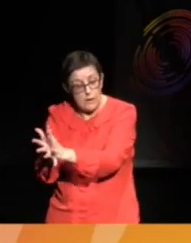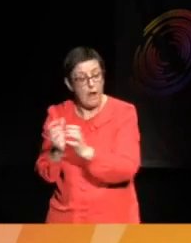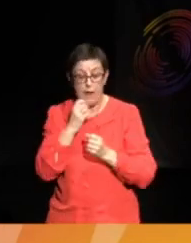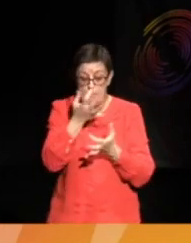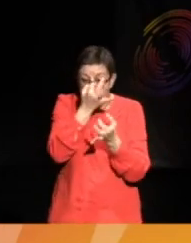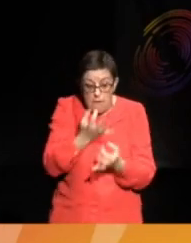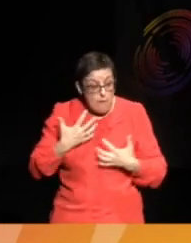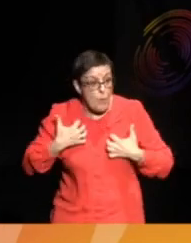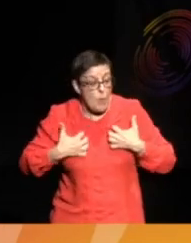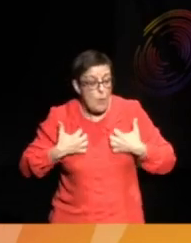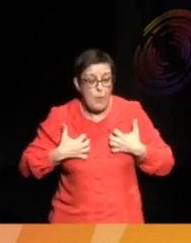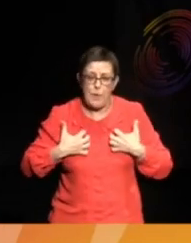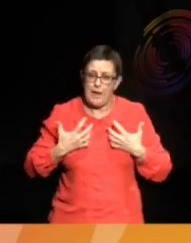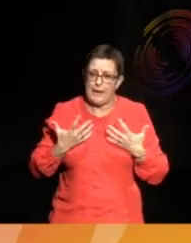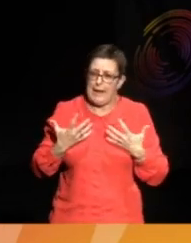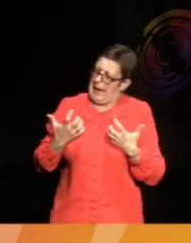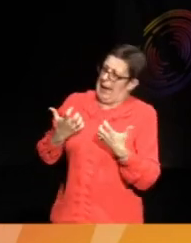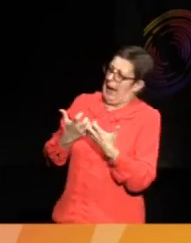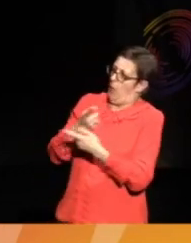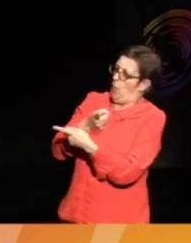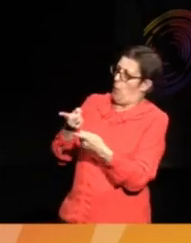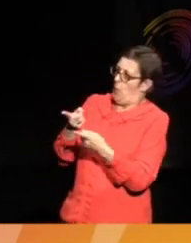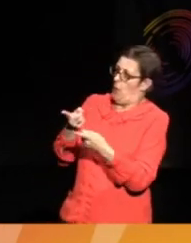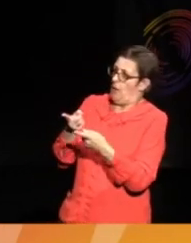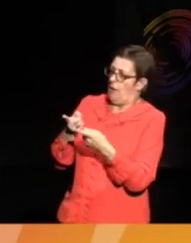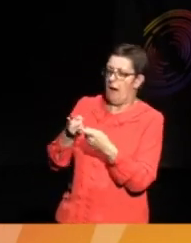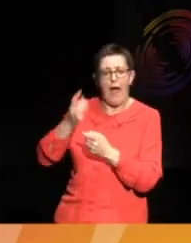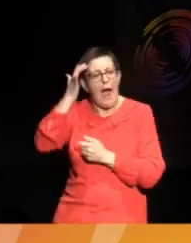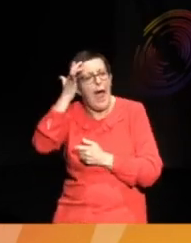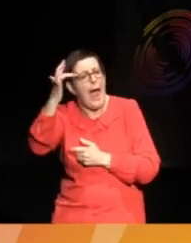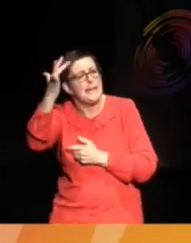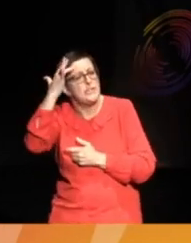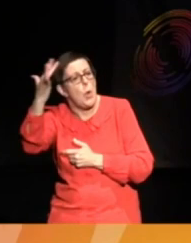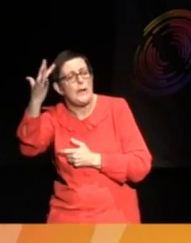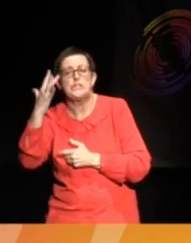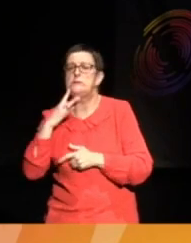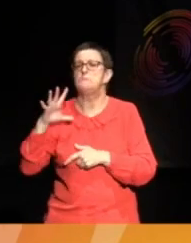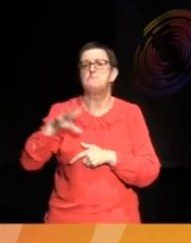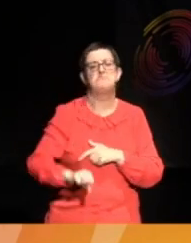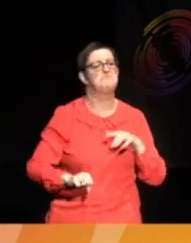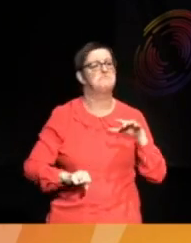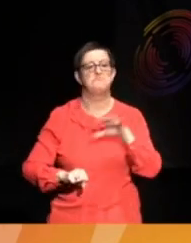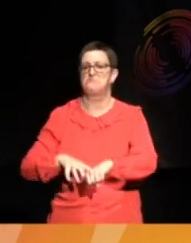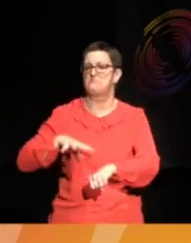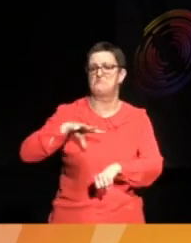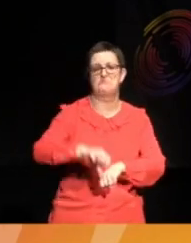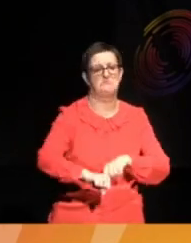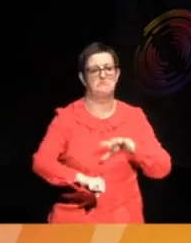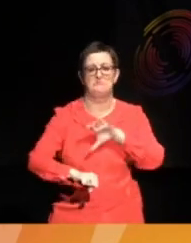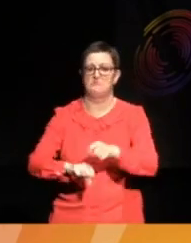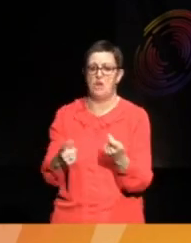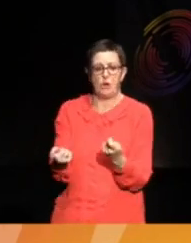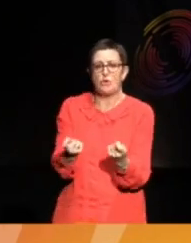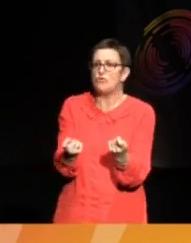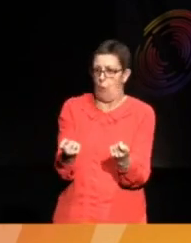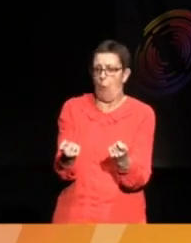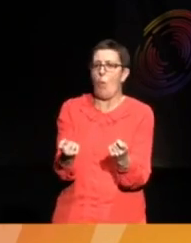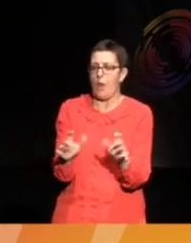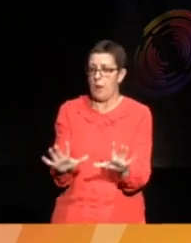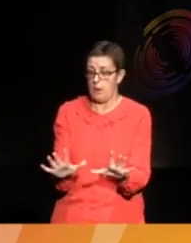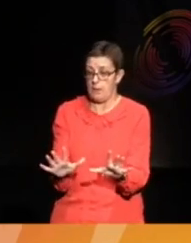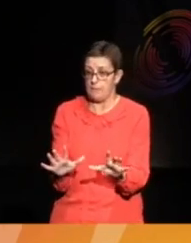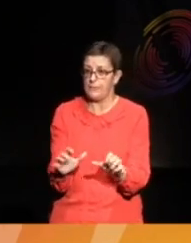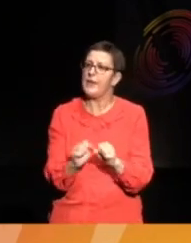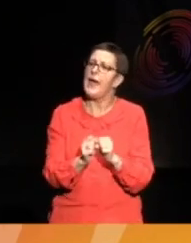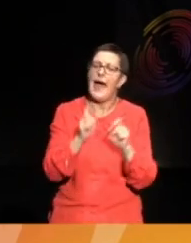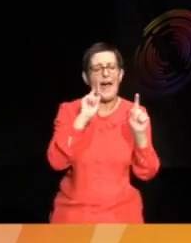ideologies take control. And I had a phrase for it. called Songs My Enemy